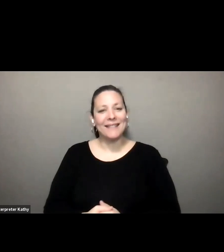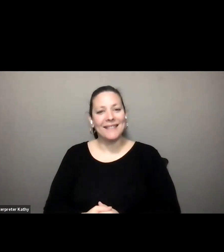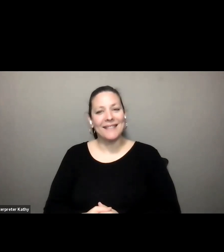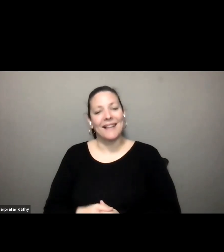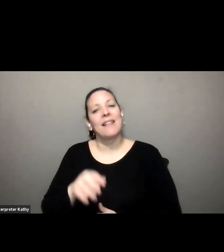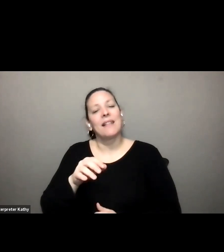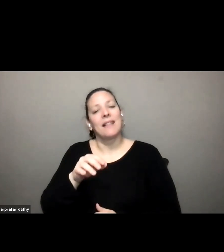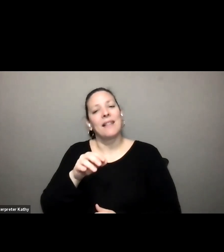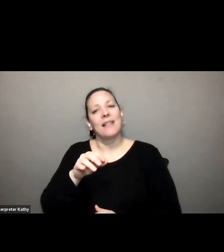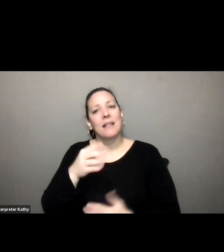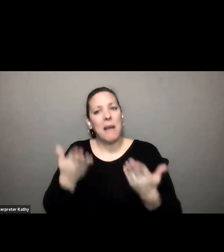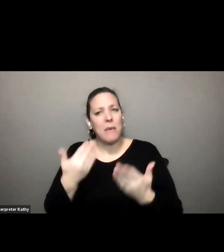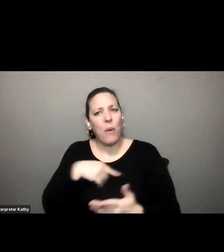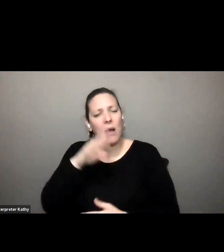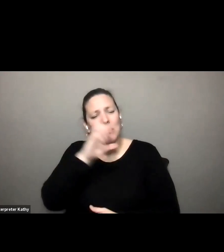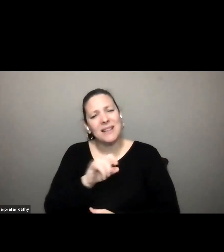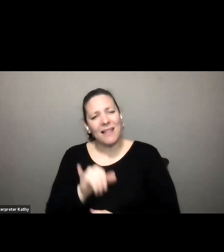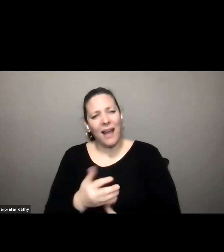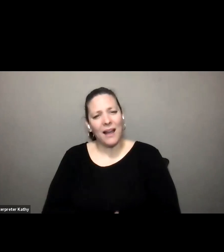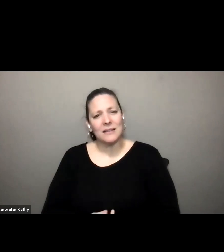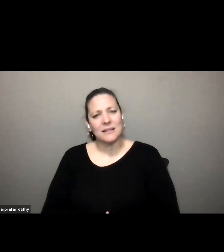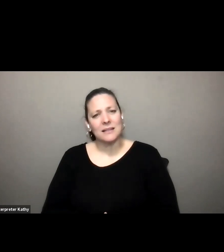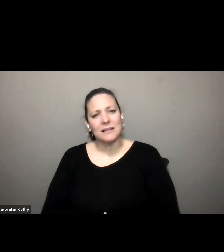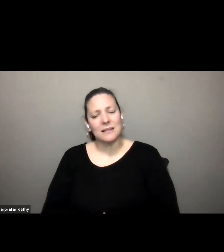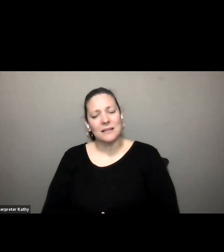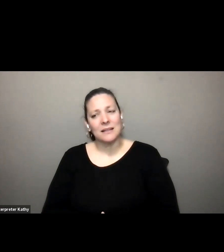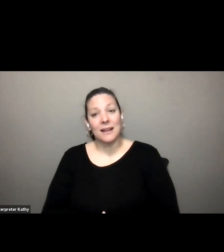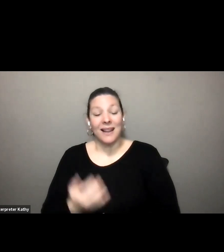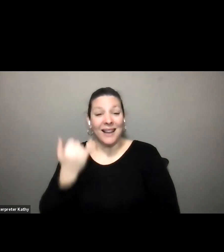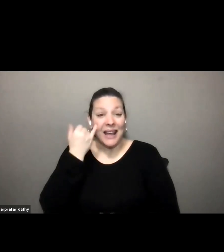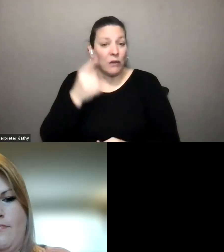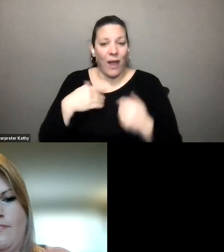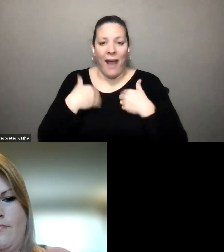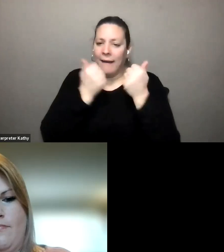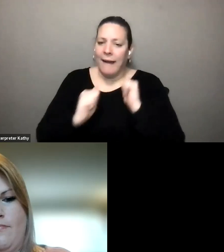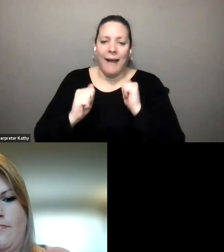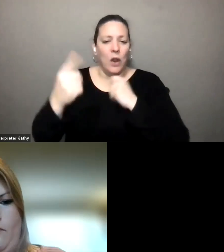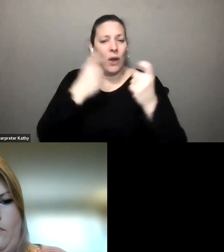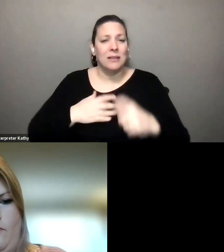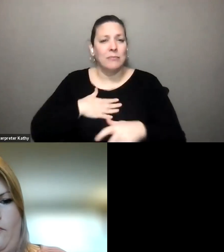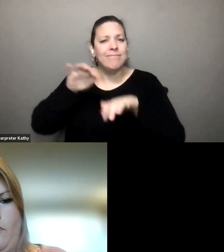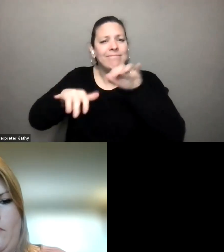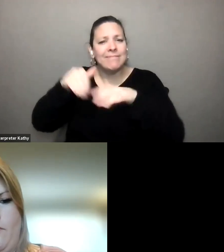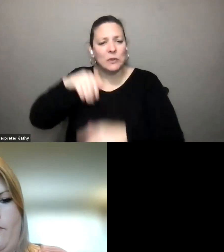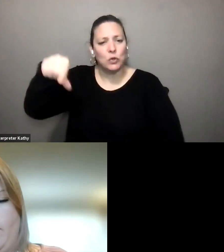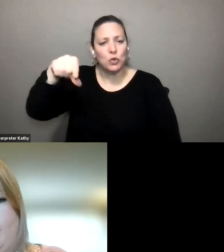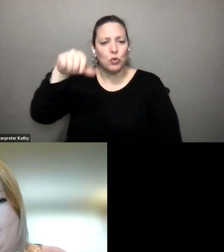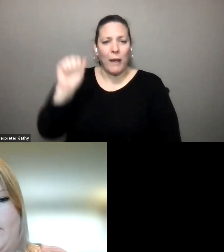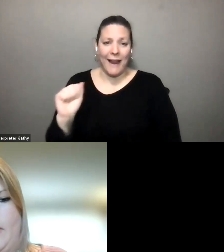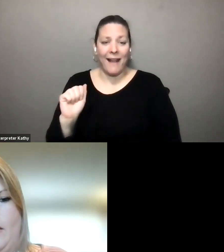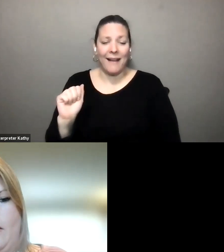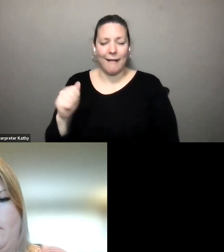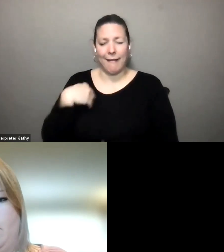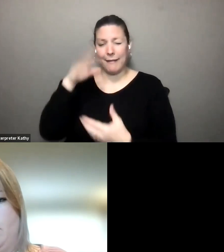what we could be missing so um if you guys have questions put them in the q a i